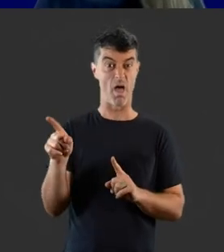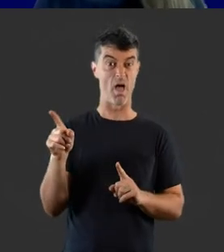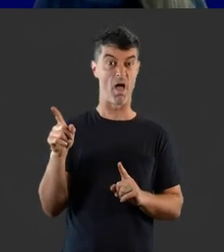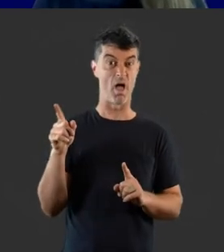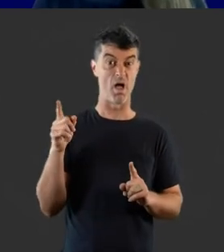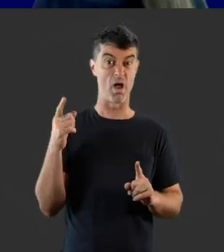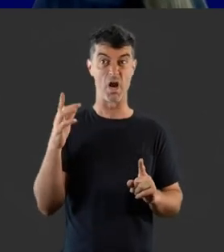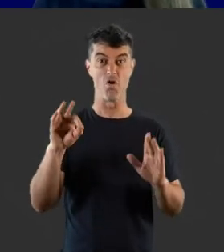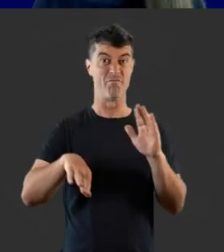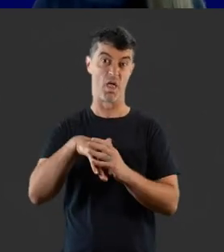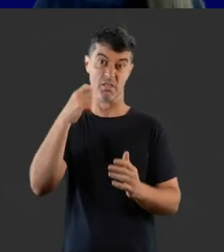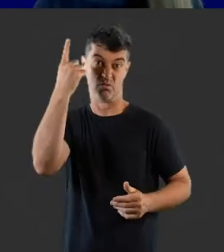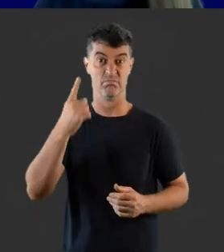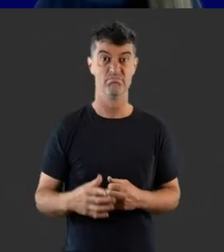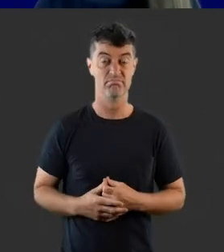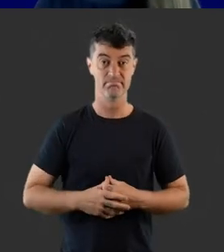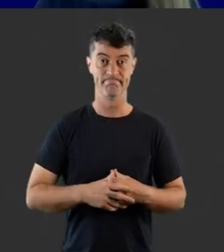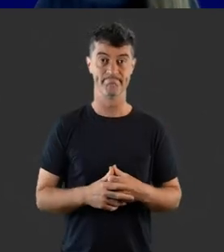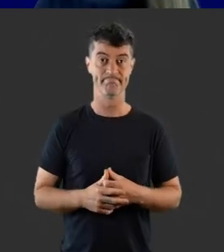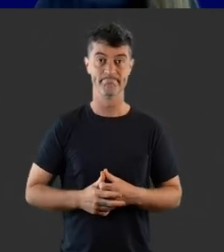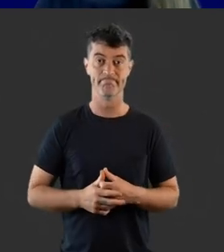as if they have heard and understood.